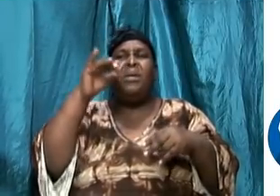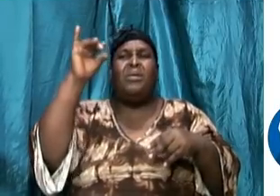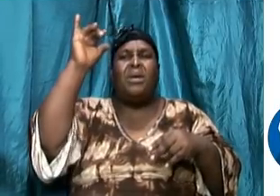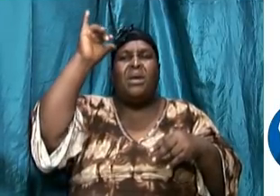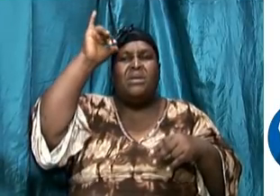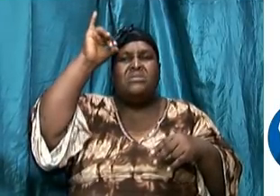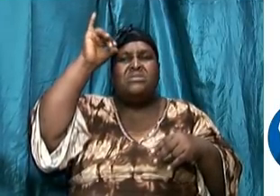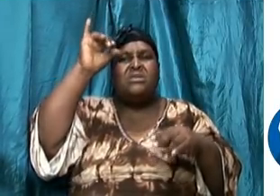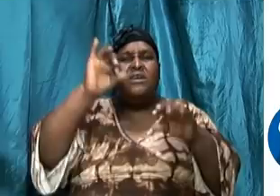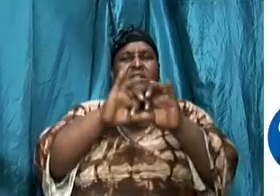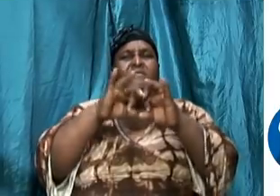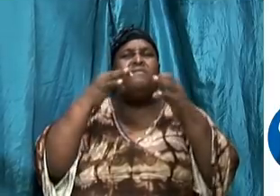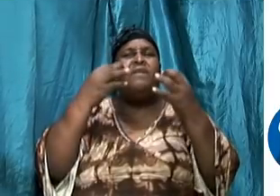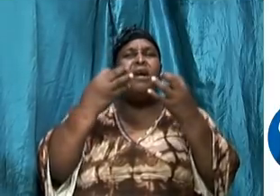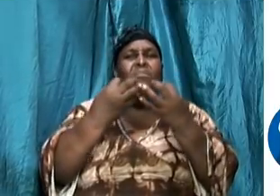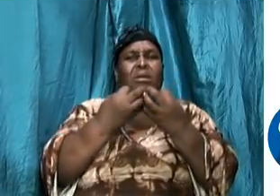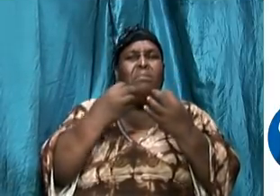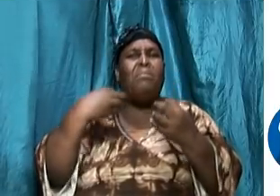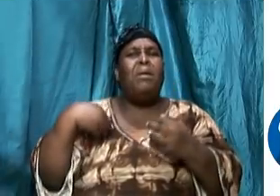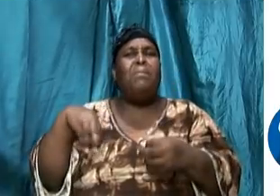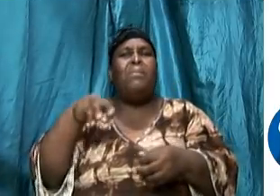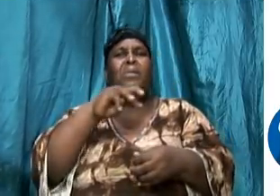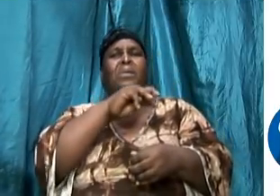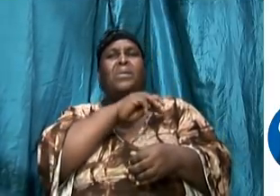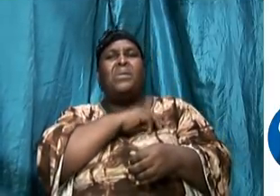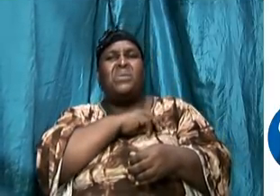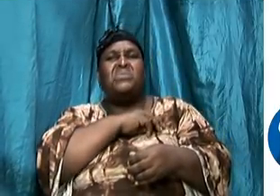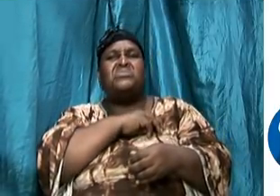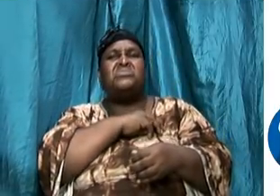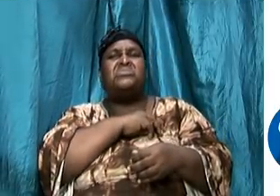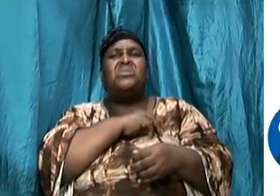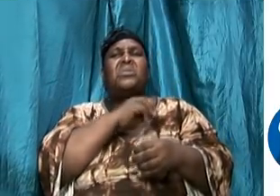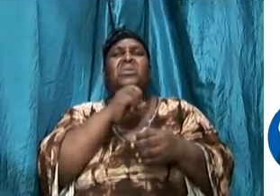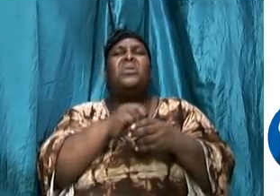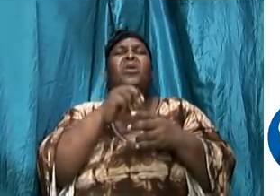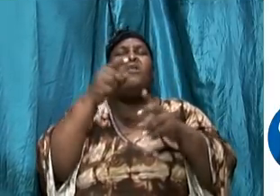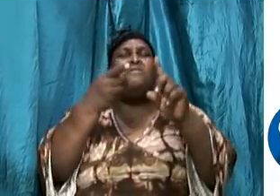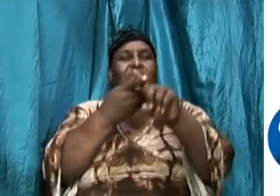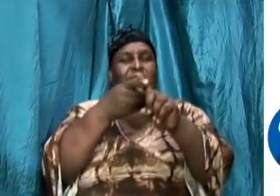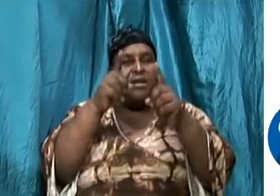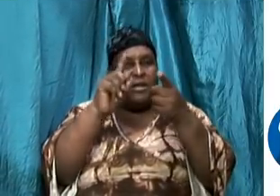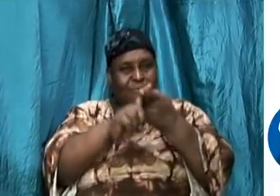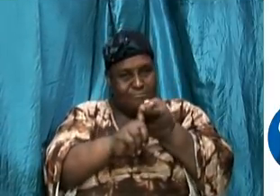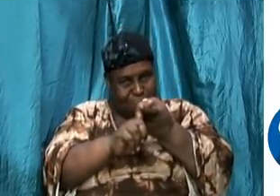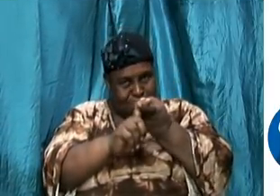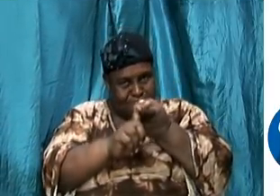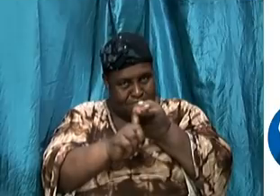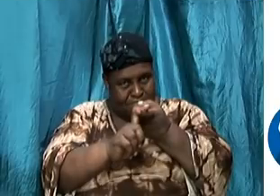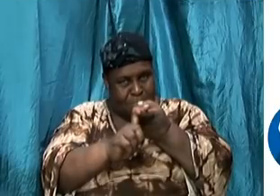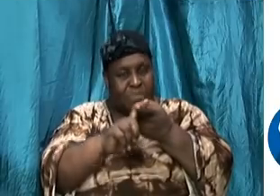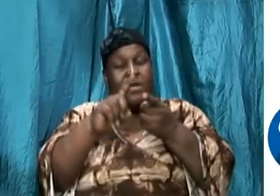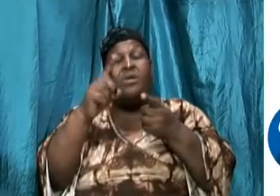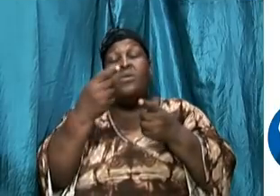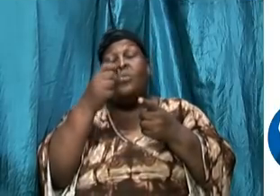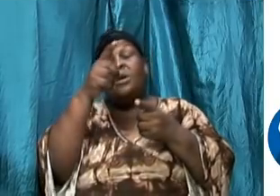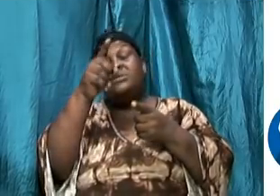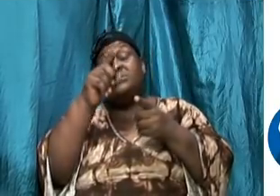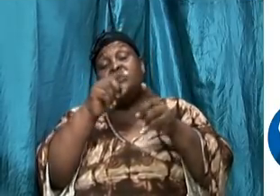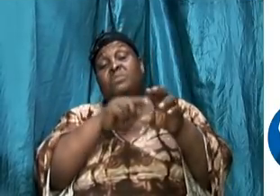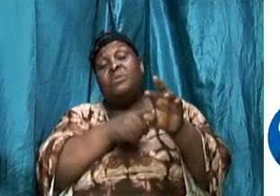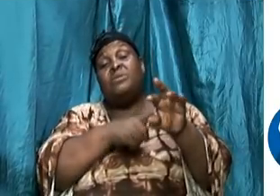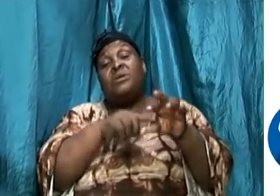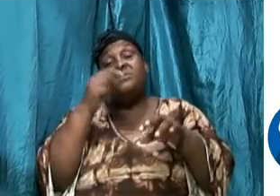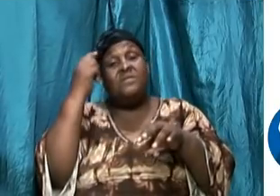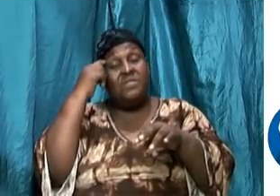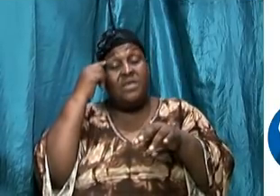Satan uses to captivate our minds because once you start to think wrong about a particular thing